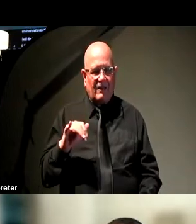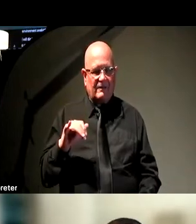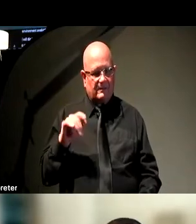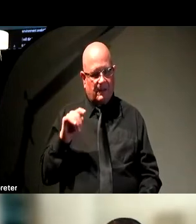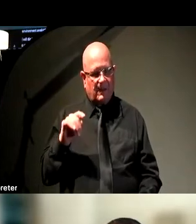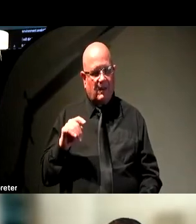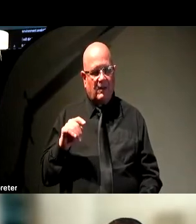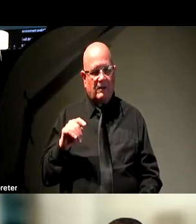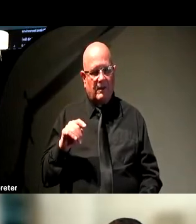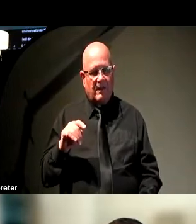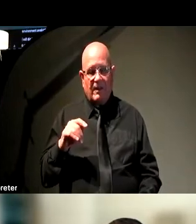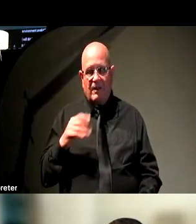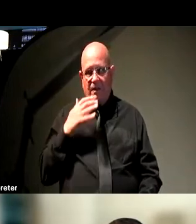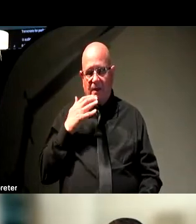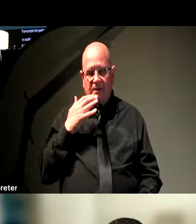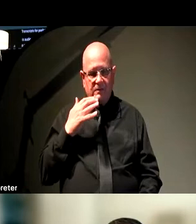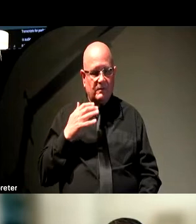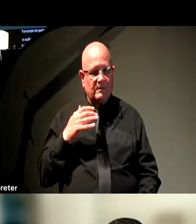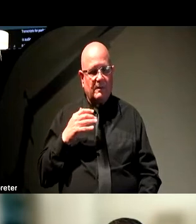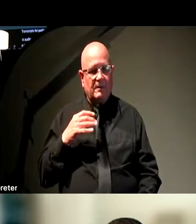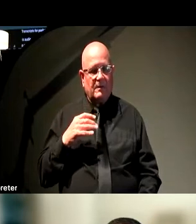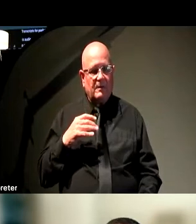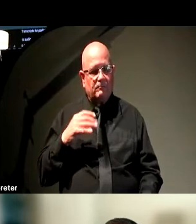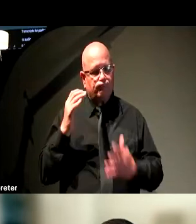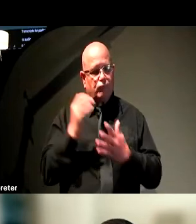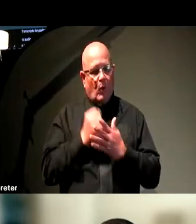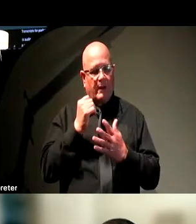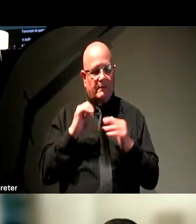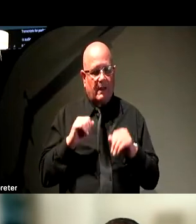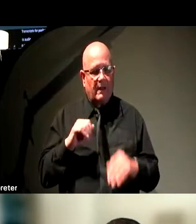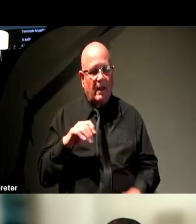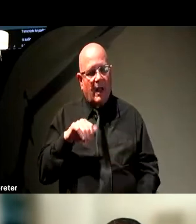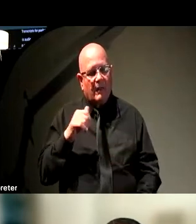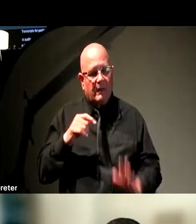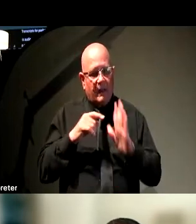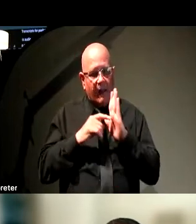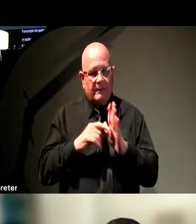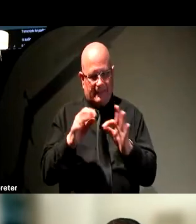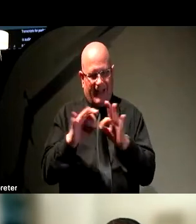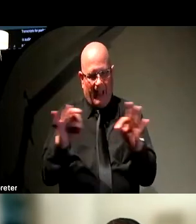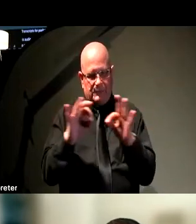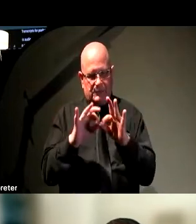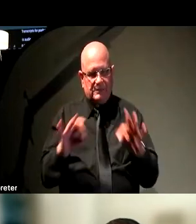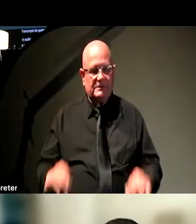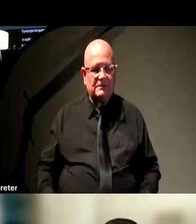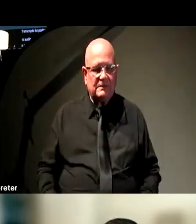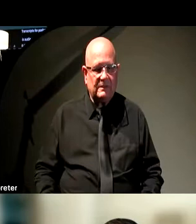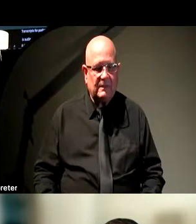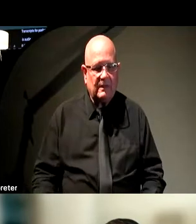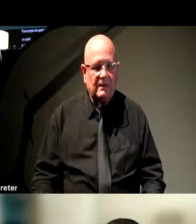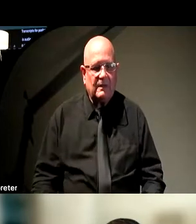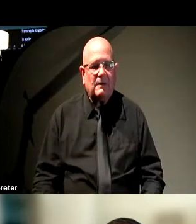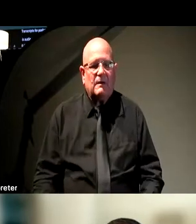go. On the right, of course, we have an example of captioning. This is a YouTube caption from one of the videos about our evaluation